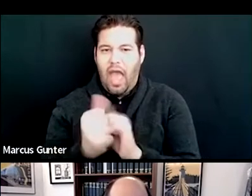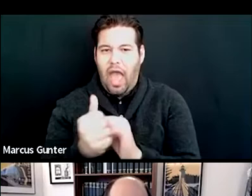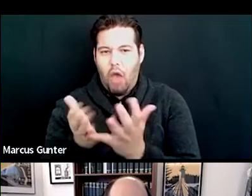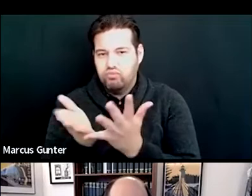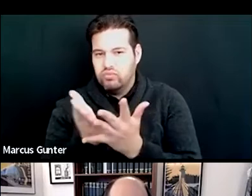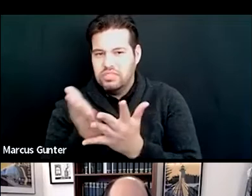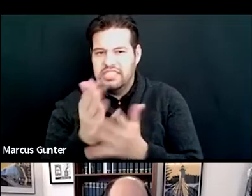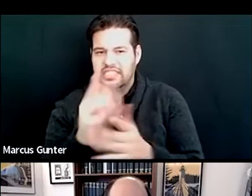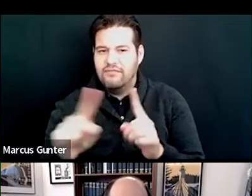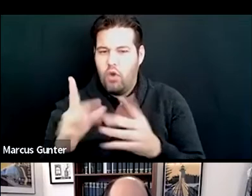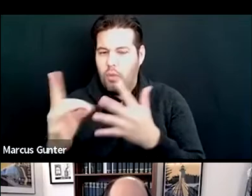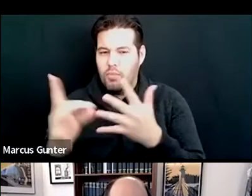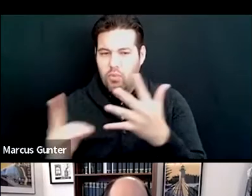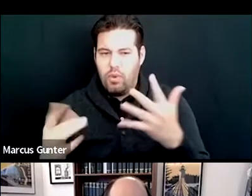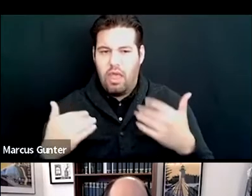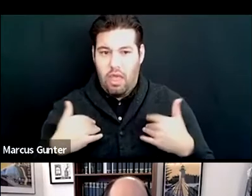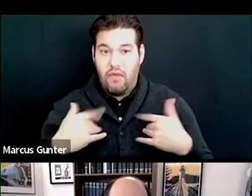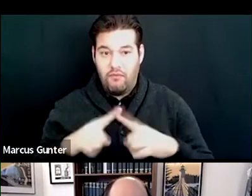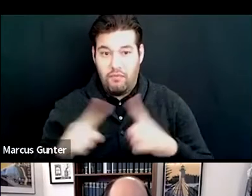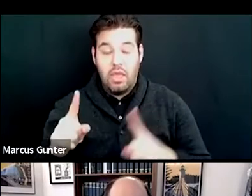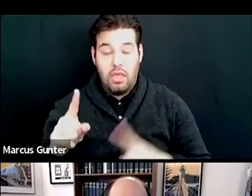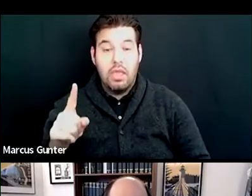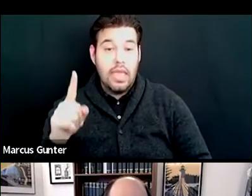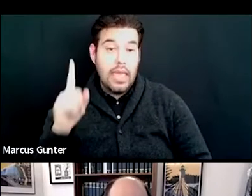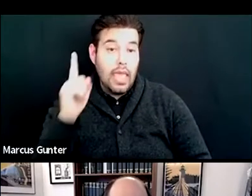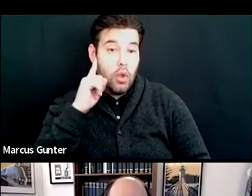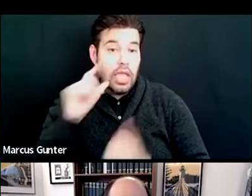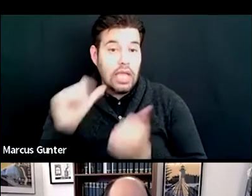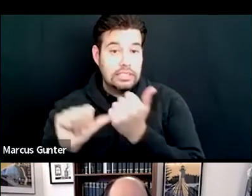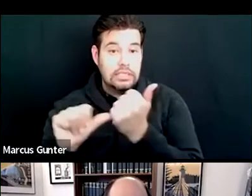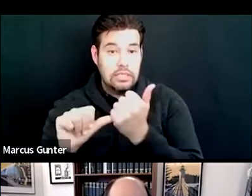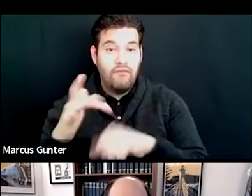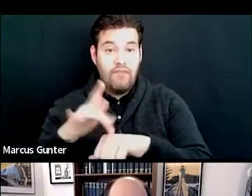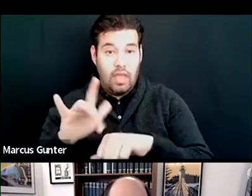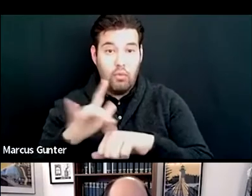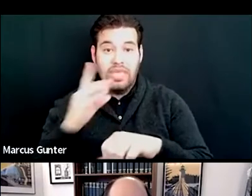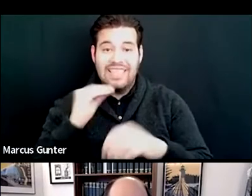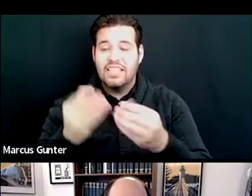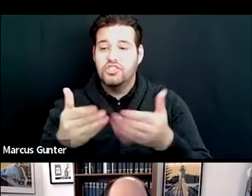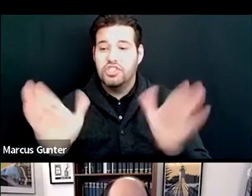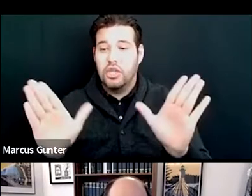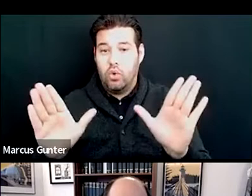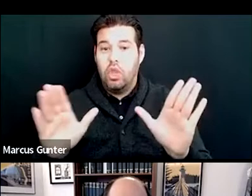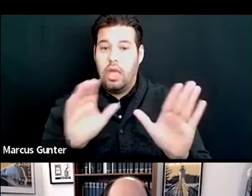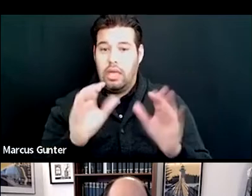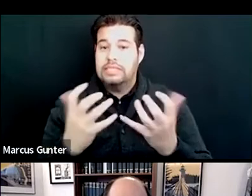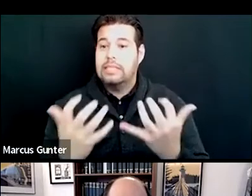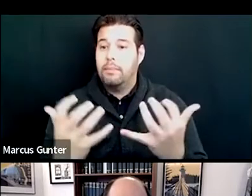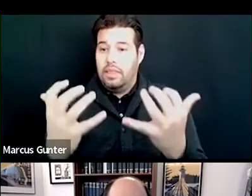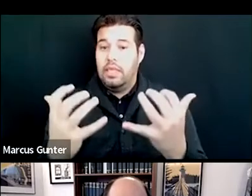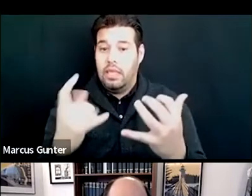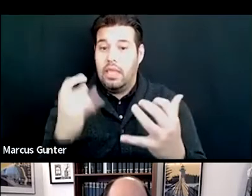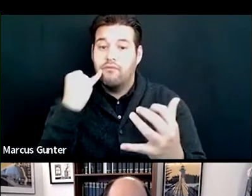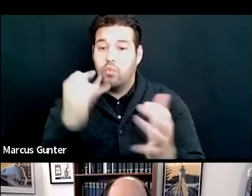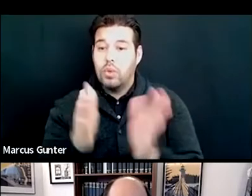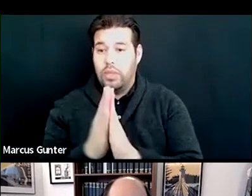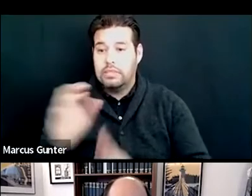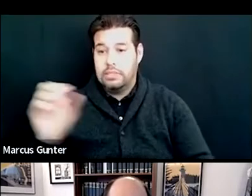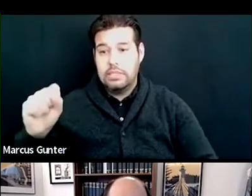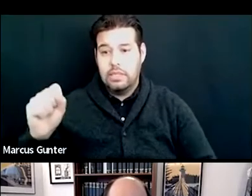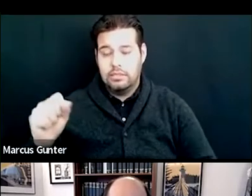we can provide it, but, uh, hearing assistance is available within the, uh, general assembly, uh, by request. Oh, great.